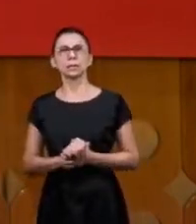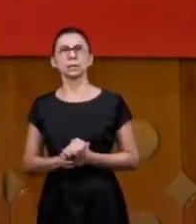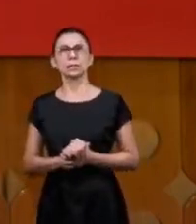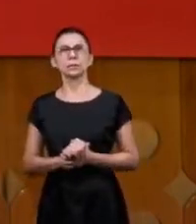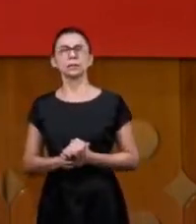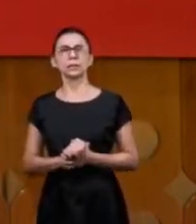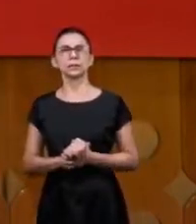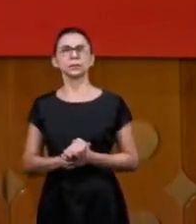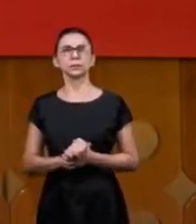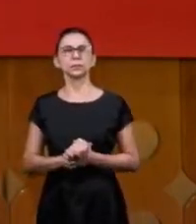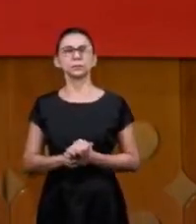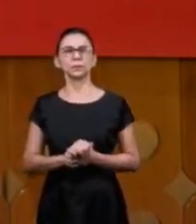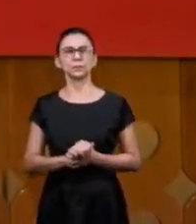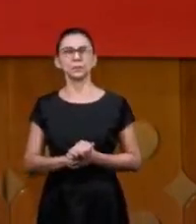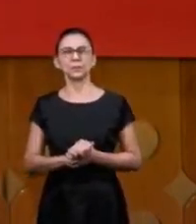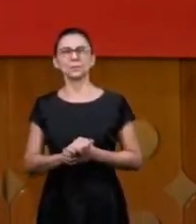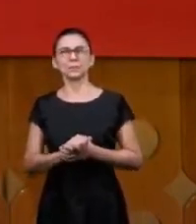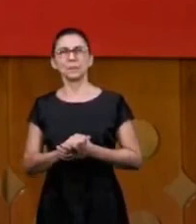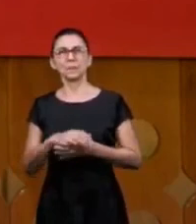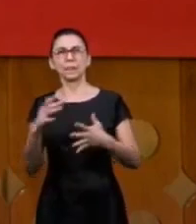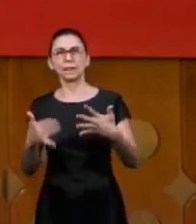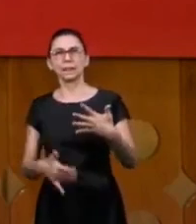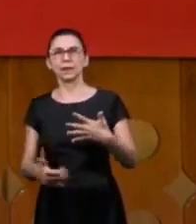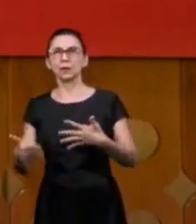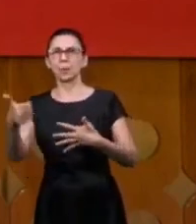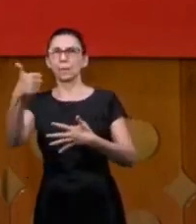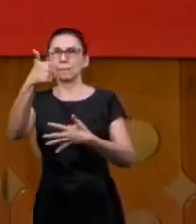shepherd them but they are mine